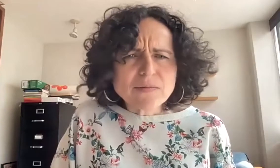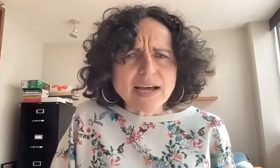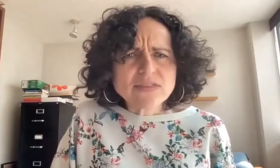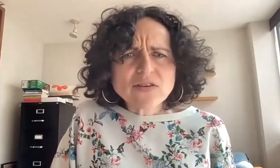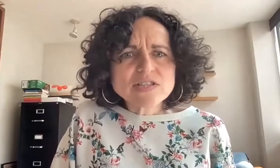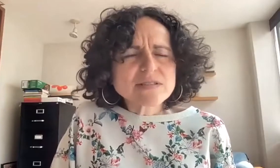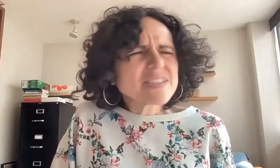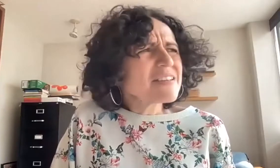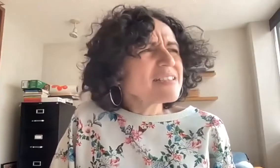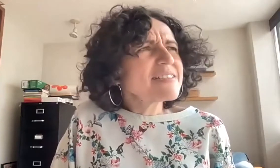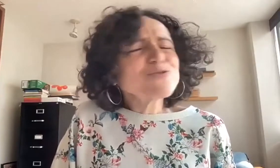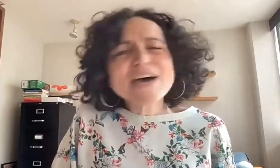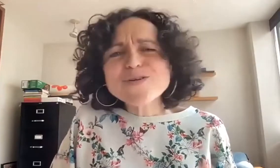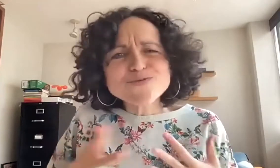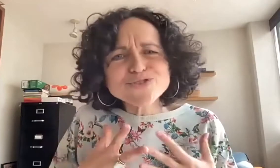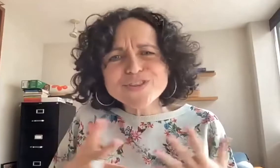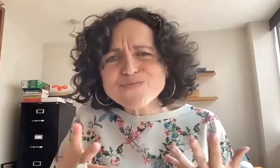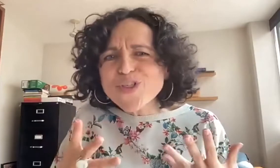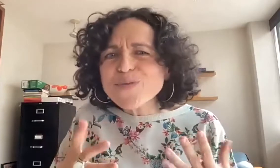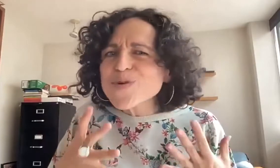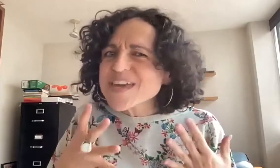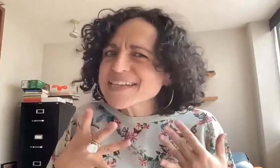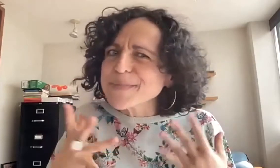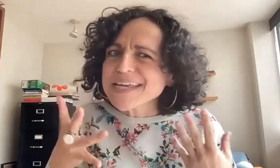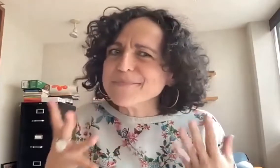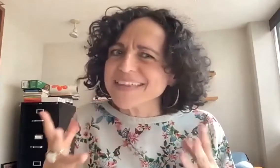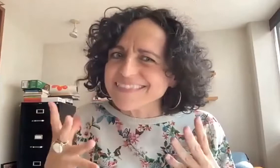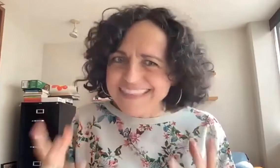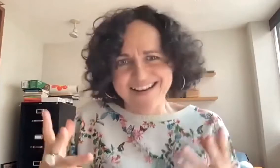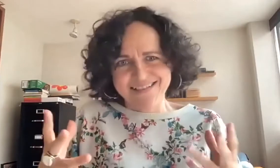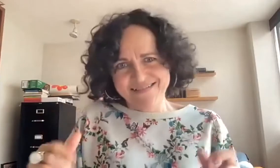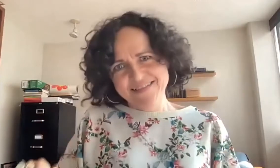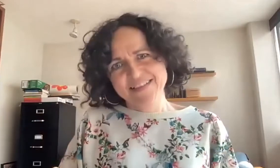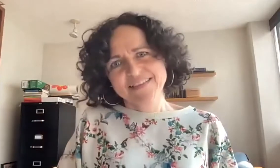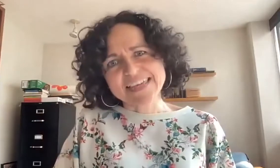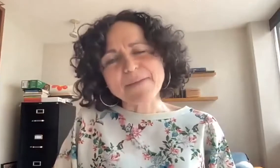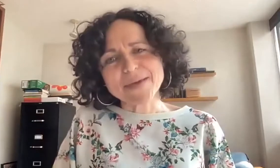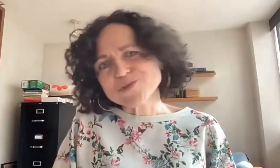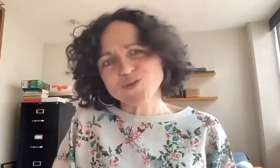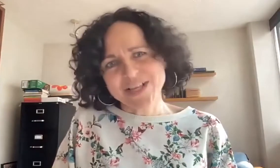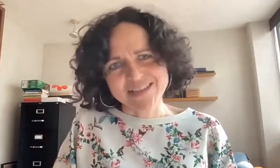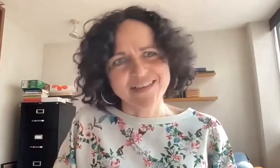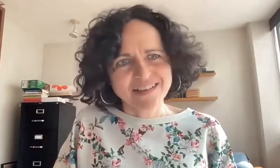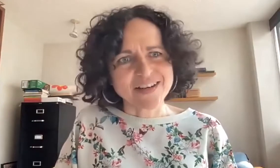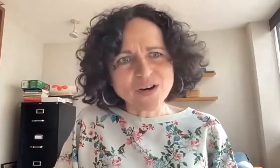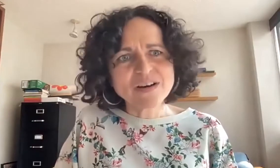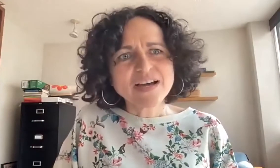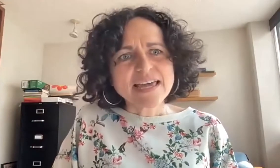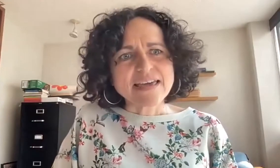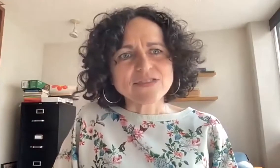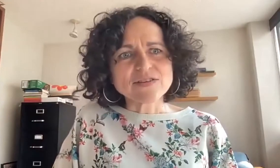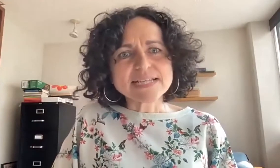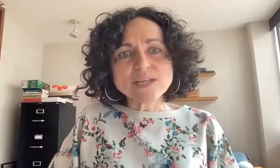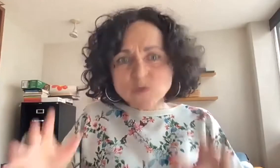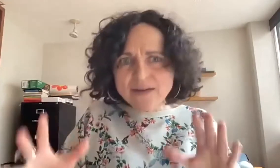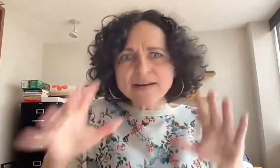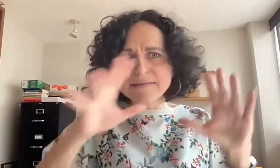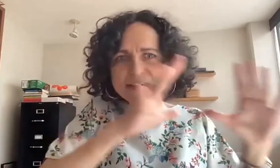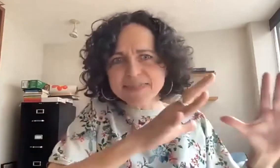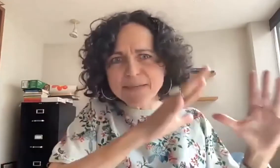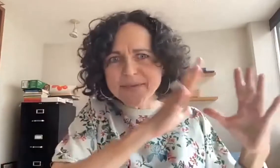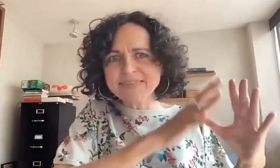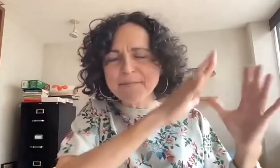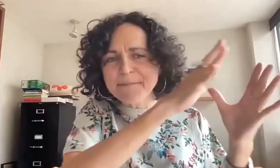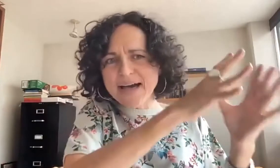from Mexico City, and they were not mandatory. And this intelligence quizzes were used in an experimental way.